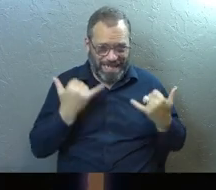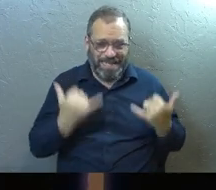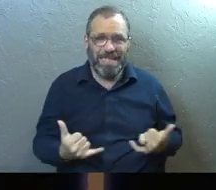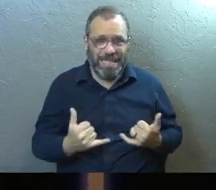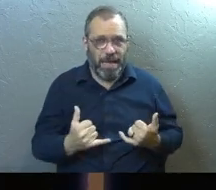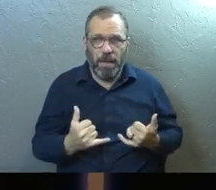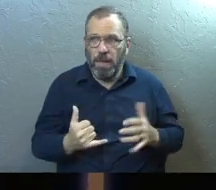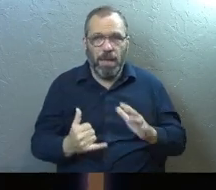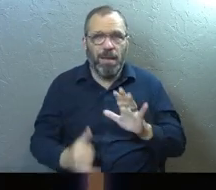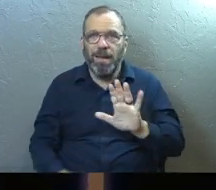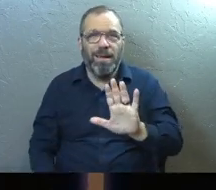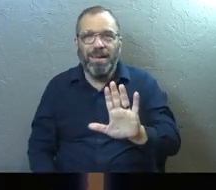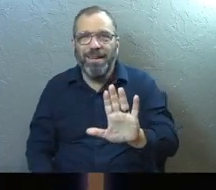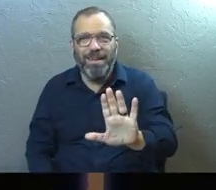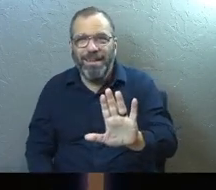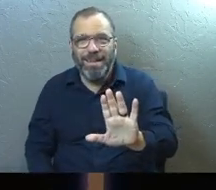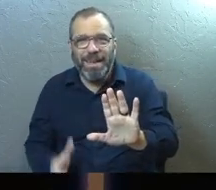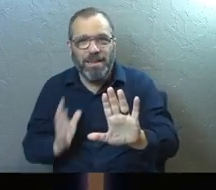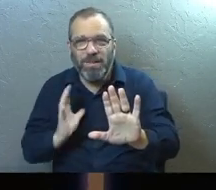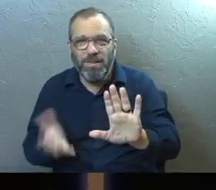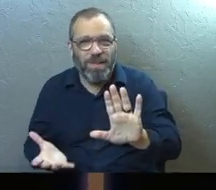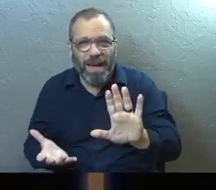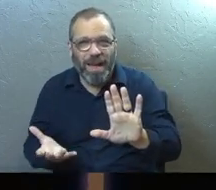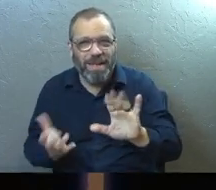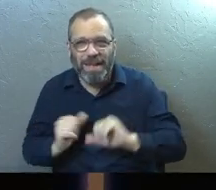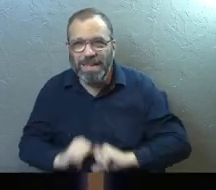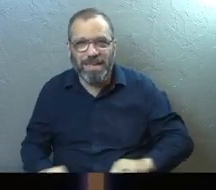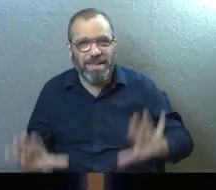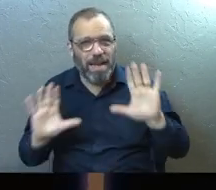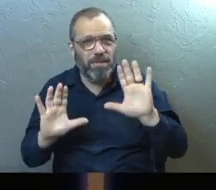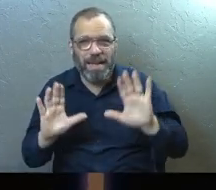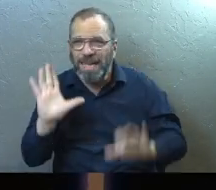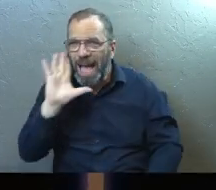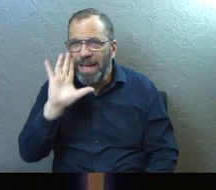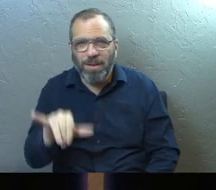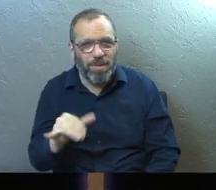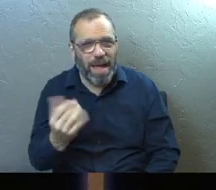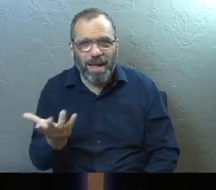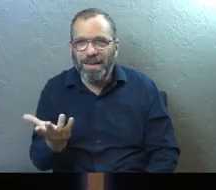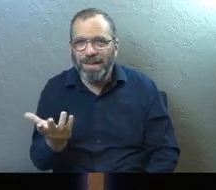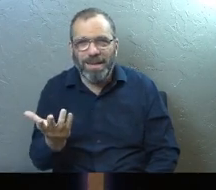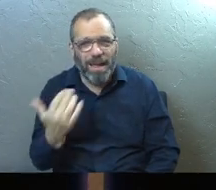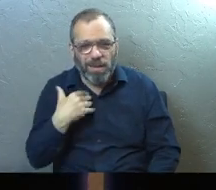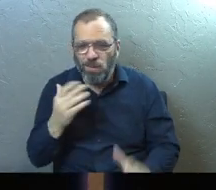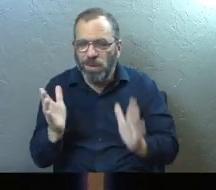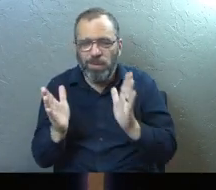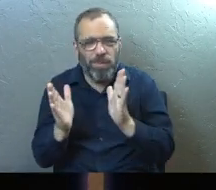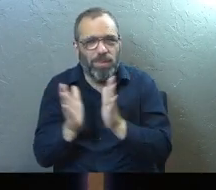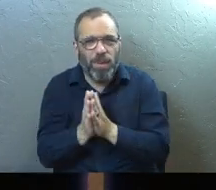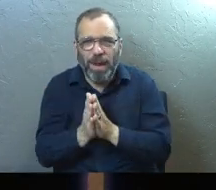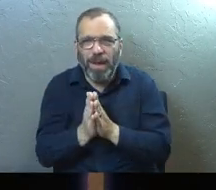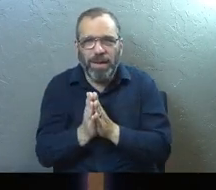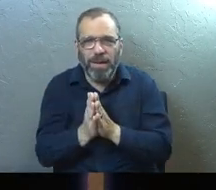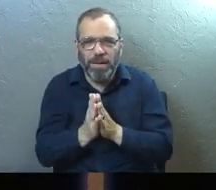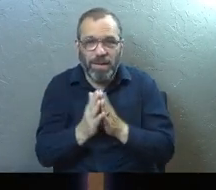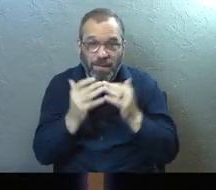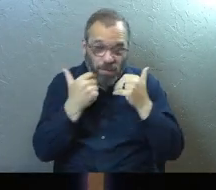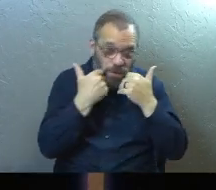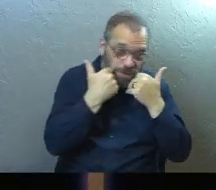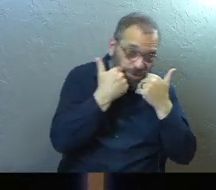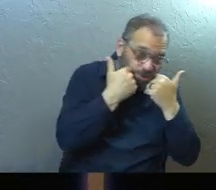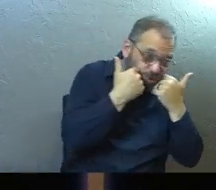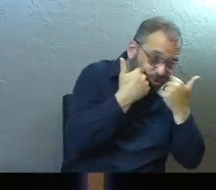today. That's, that's a sacrifice for you. And we're just praying against shame,